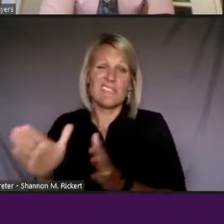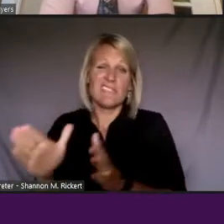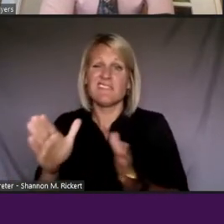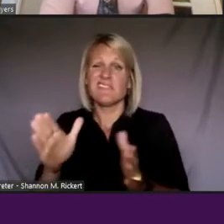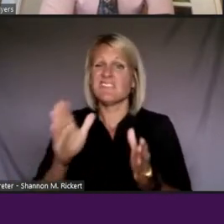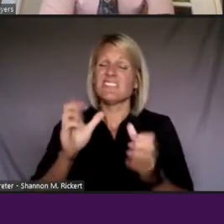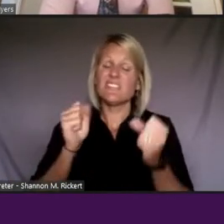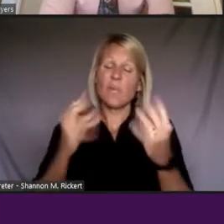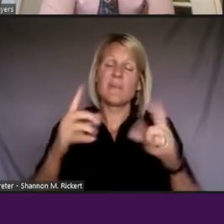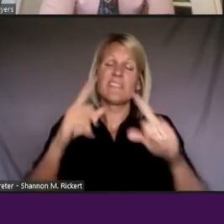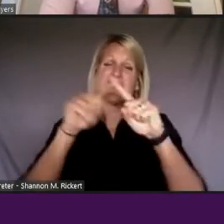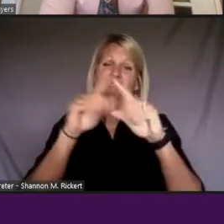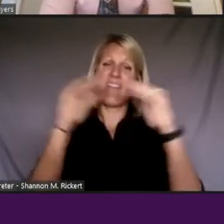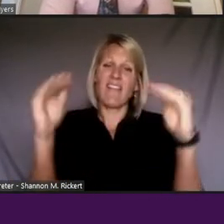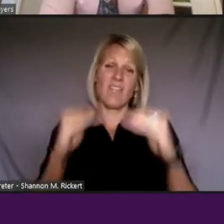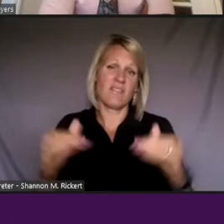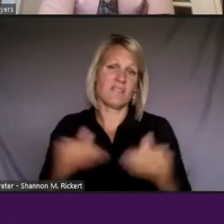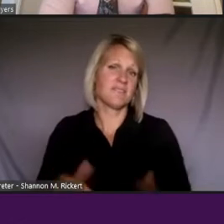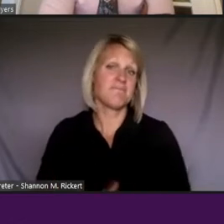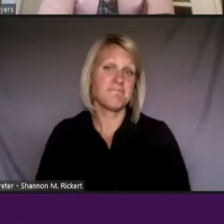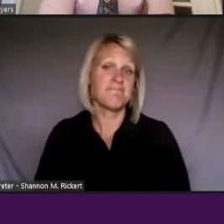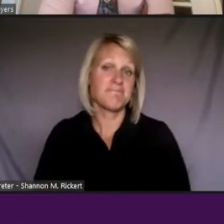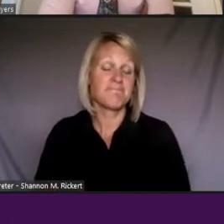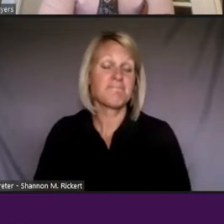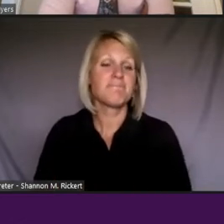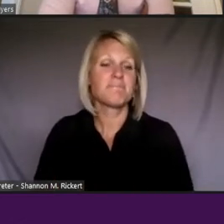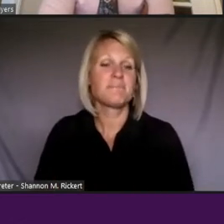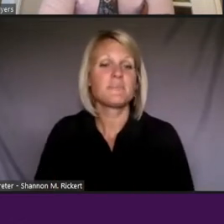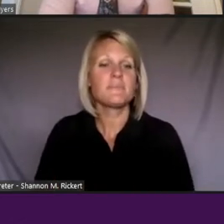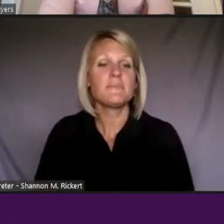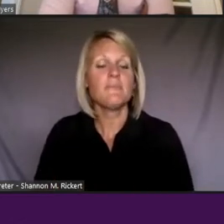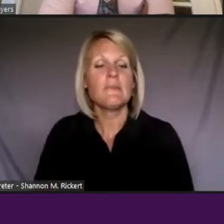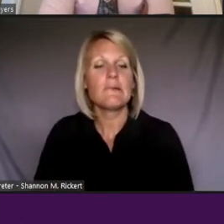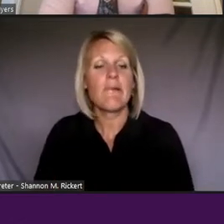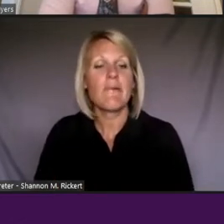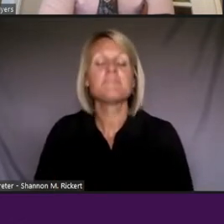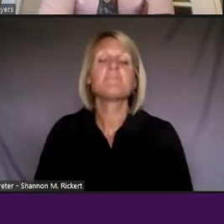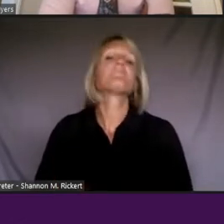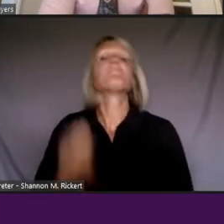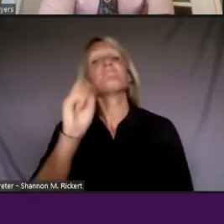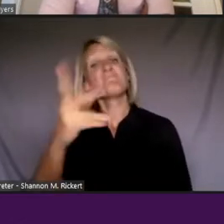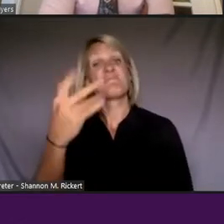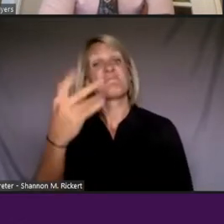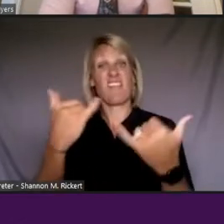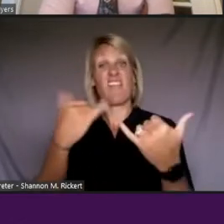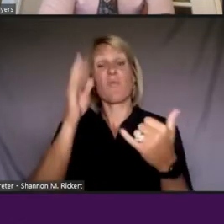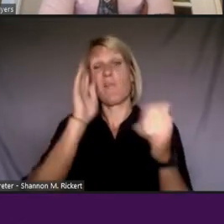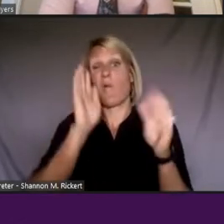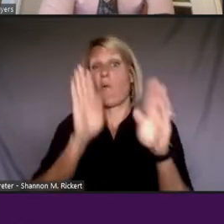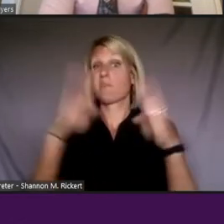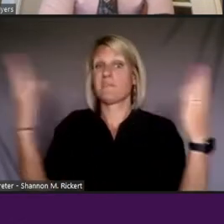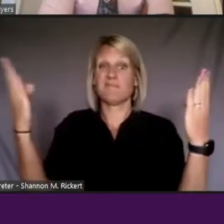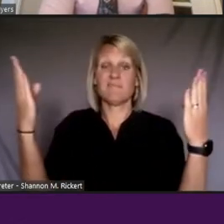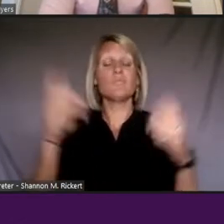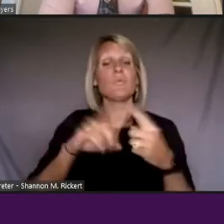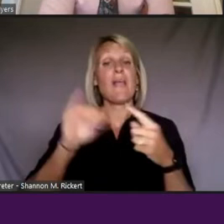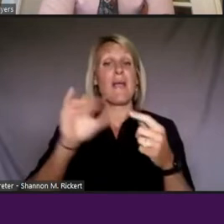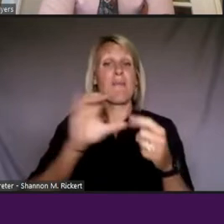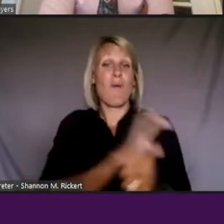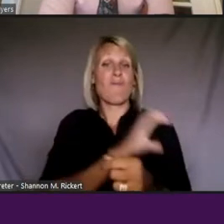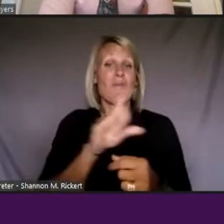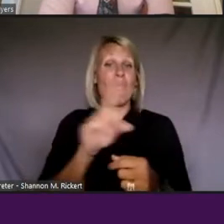of levels that you've been commandeering. I'm going to just open it up now to that powerful question